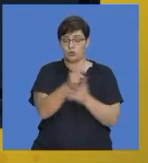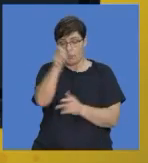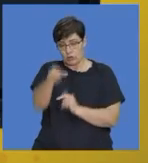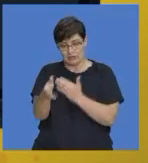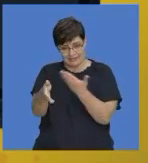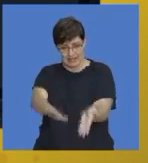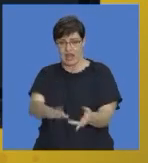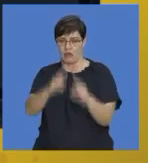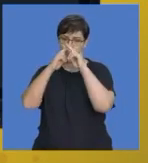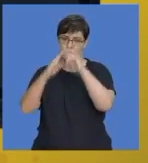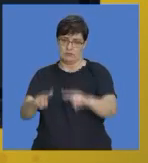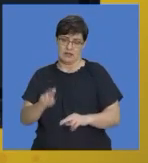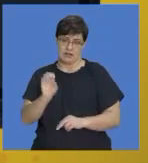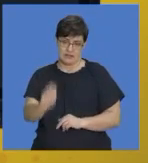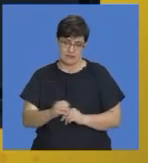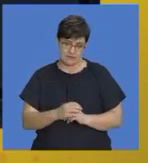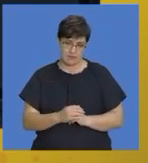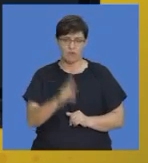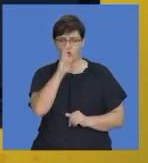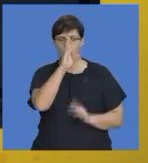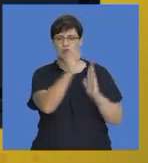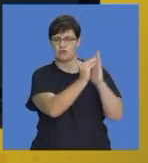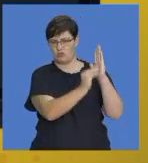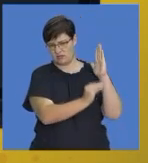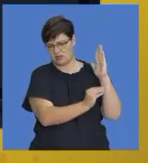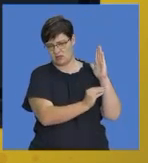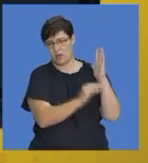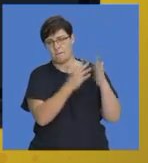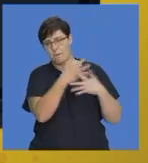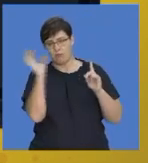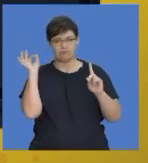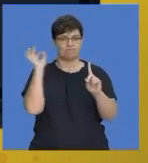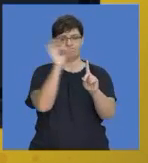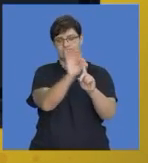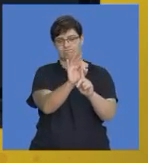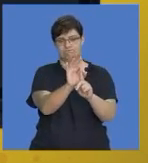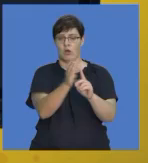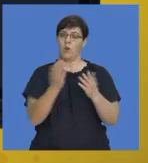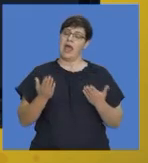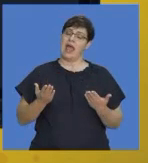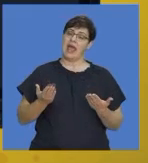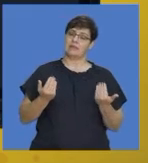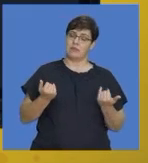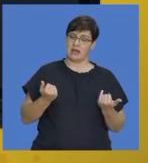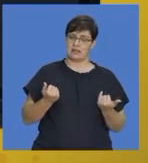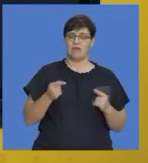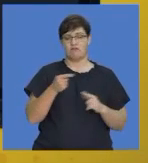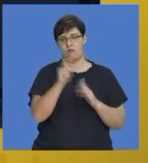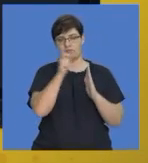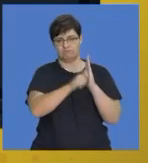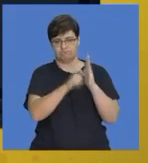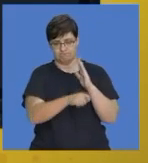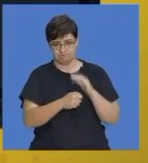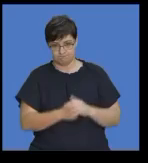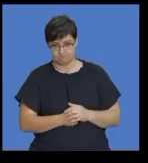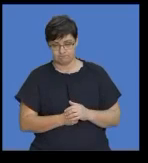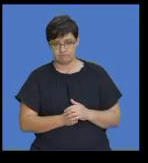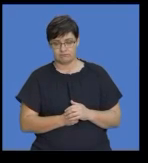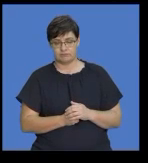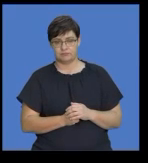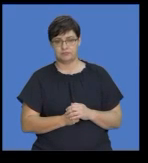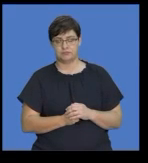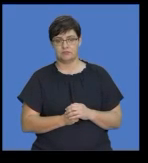individual. But we will look at our notes, so that we are more accurate about what is the expectation for an obituary. Okay,